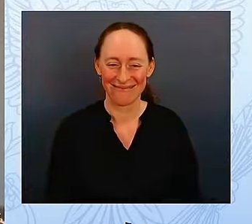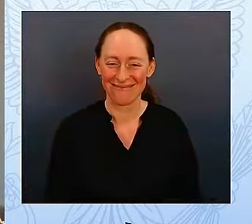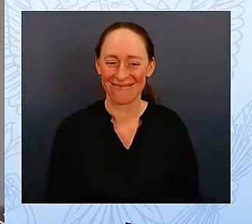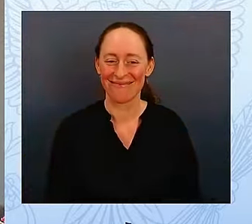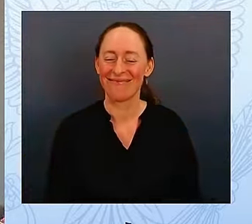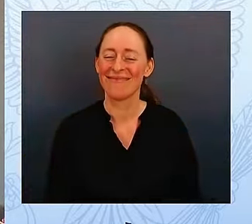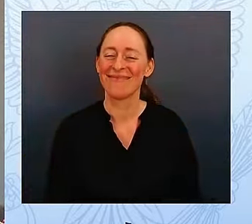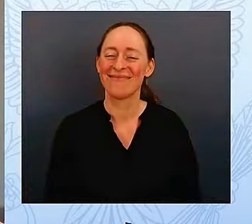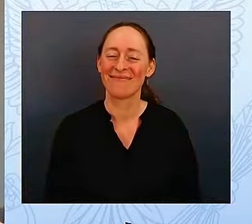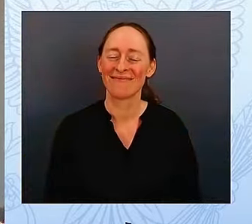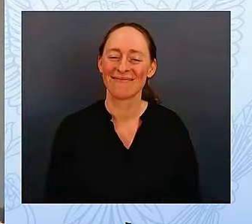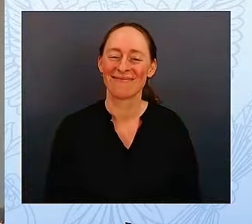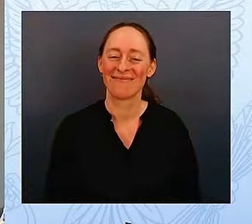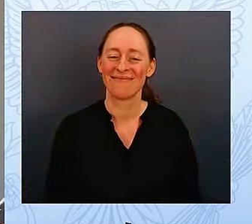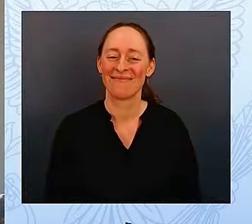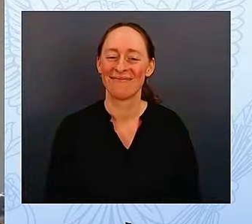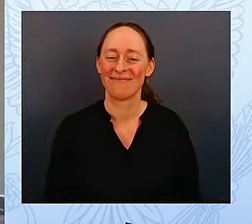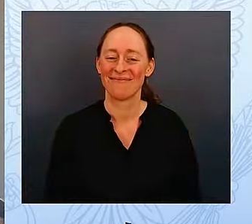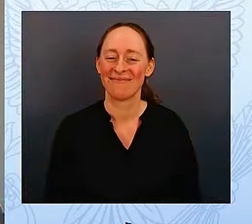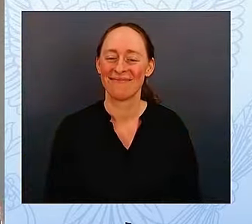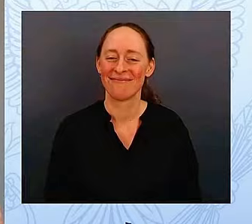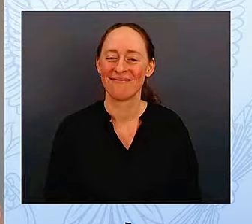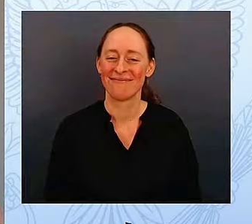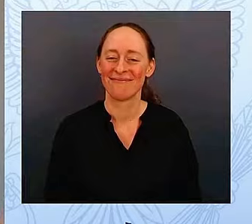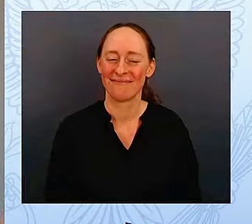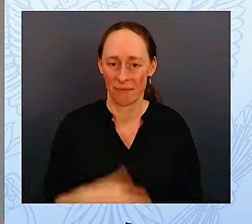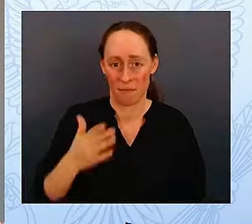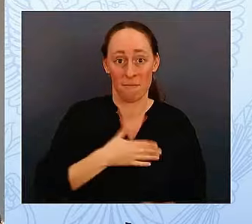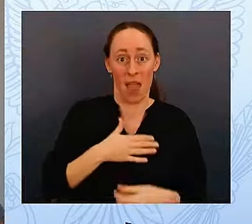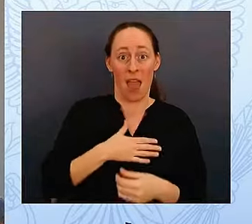My assistant of 24 years, Lauren Lohman, is here.